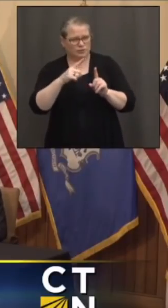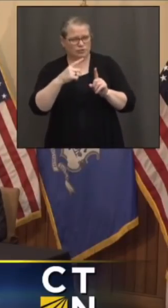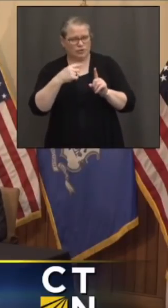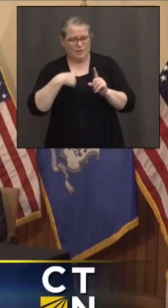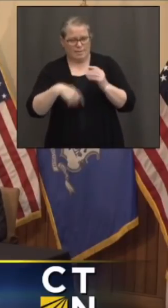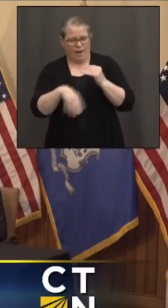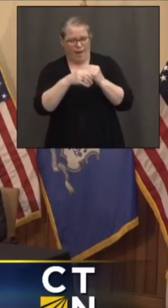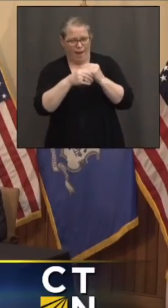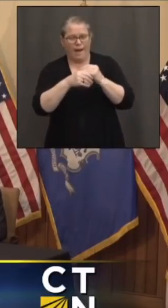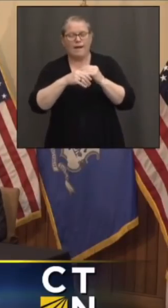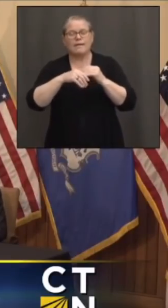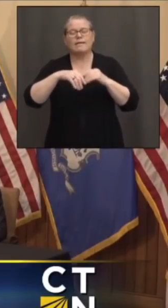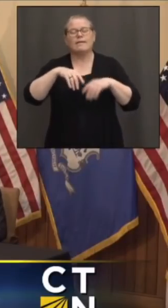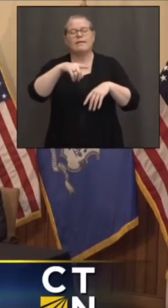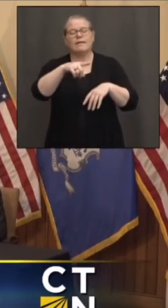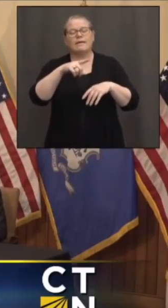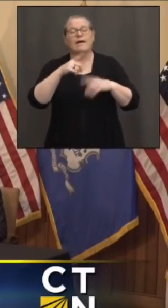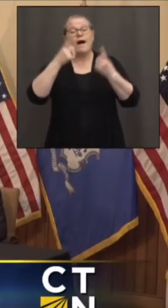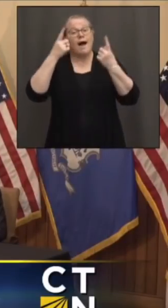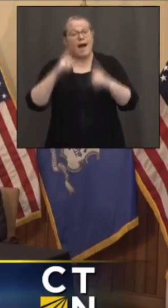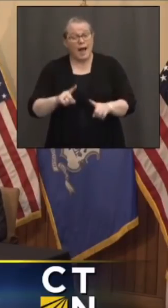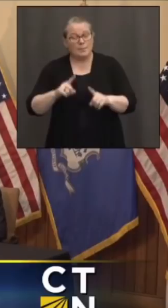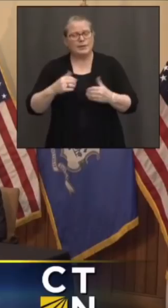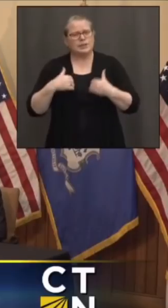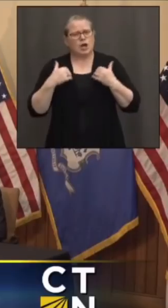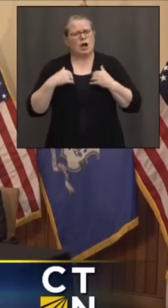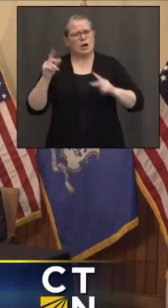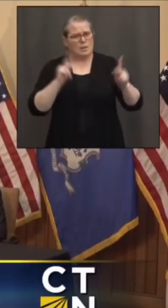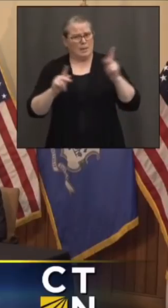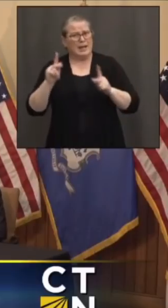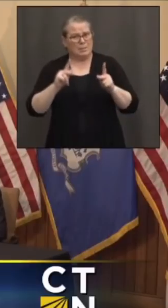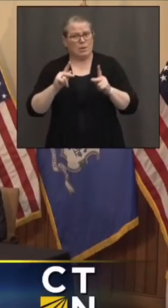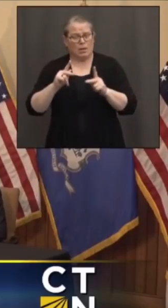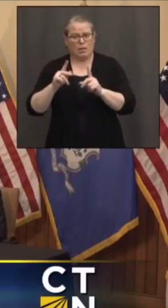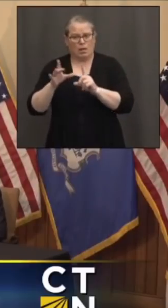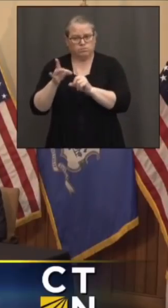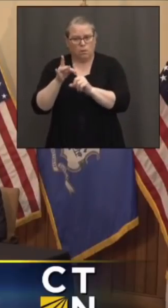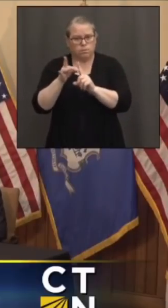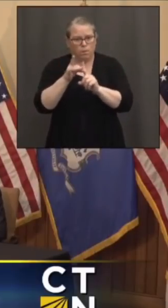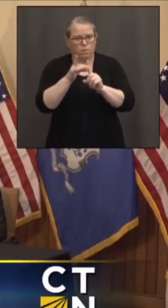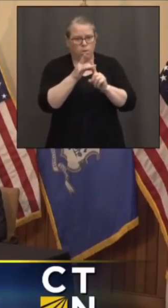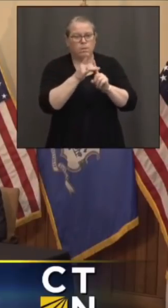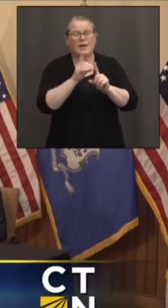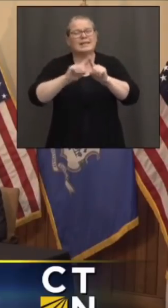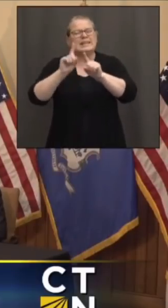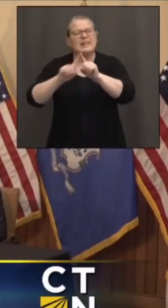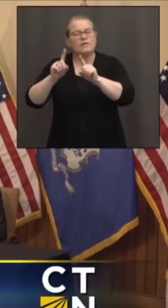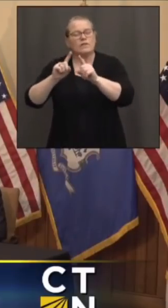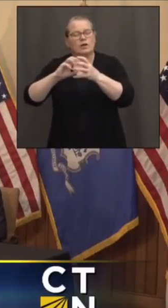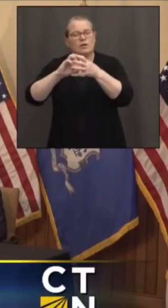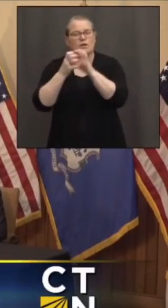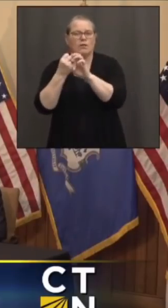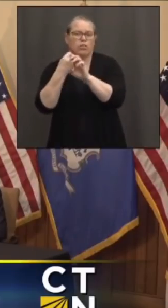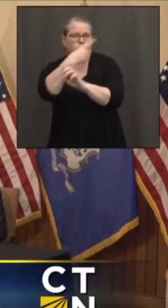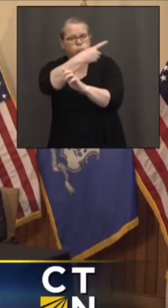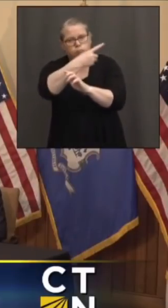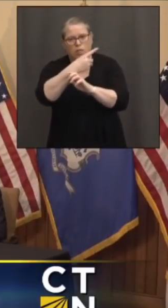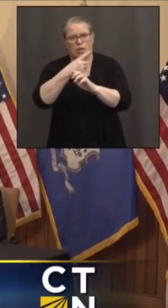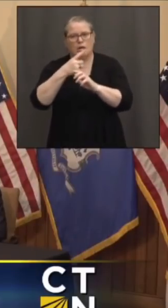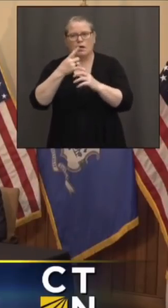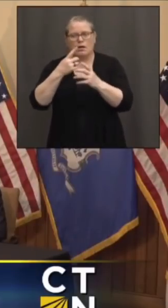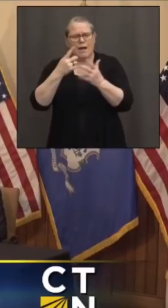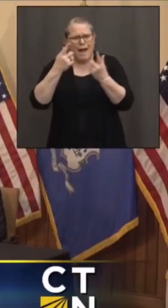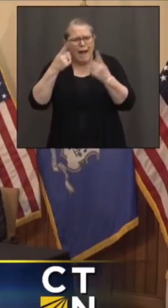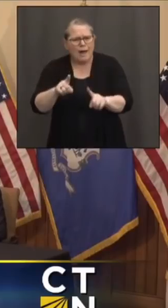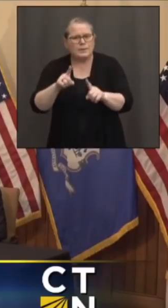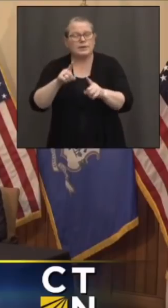especially among younger people, what measures are in place right now to track this in the schools, especially